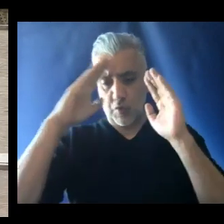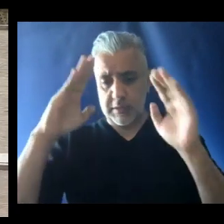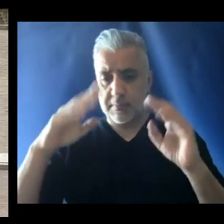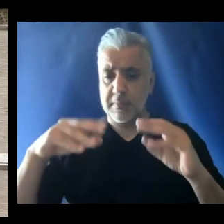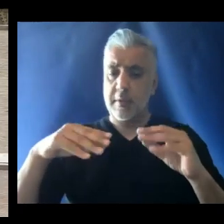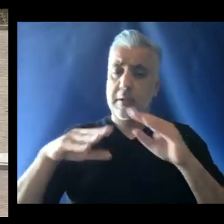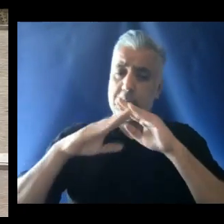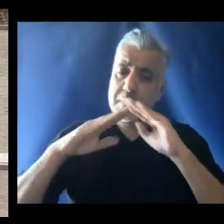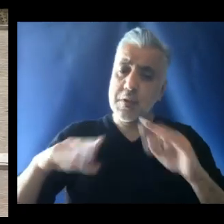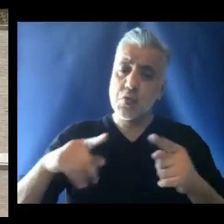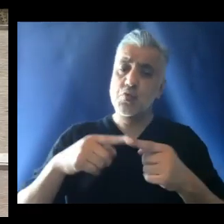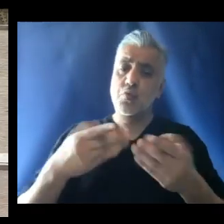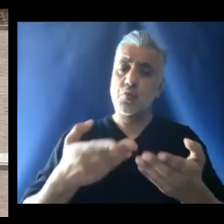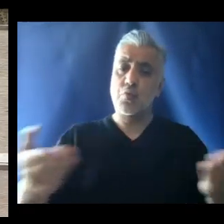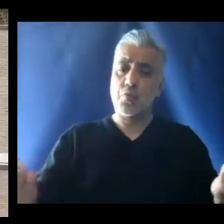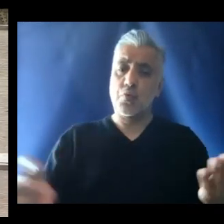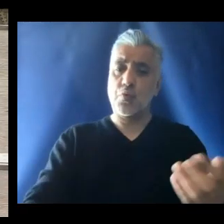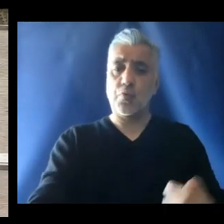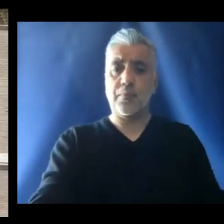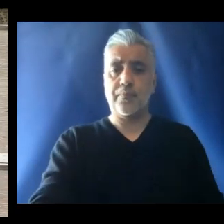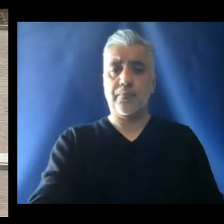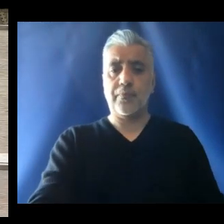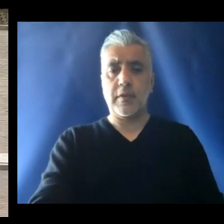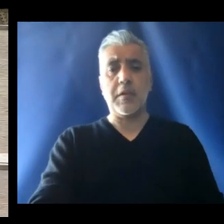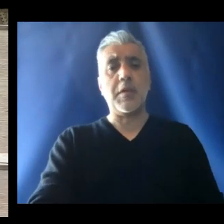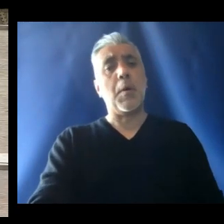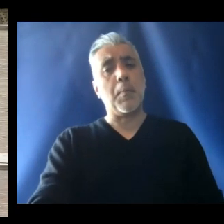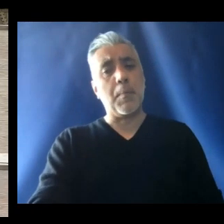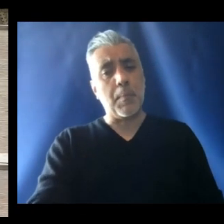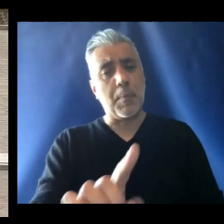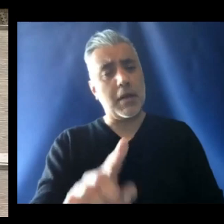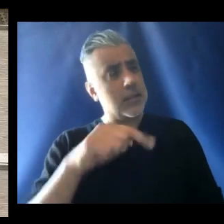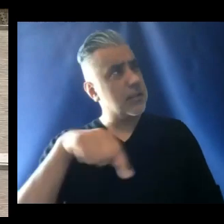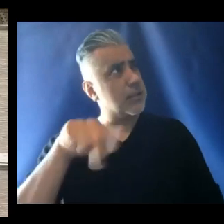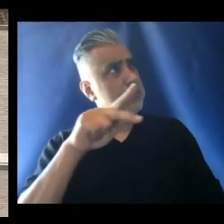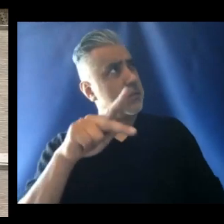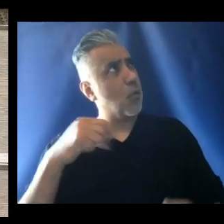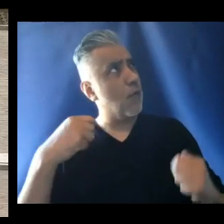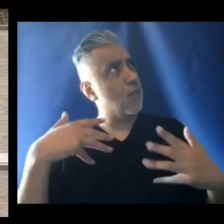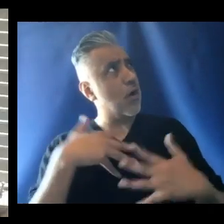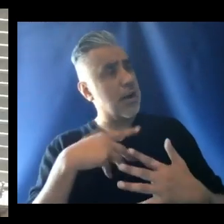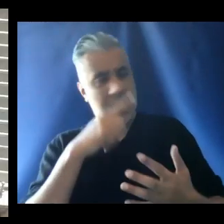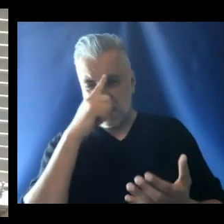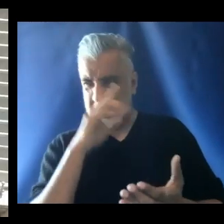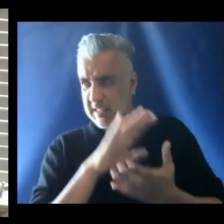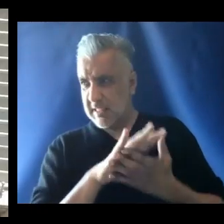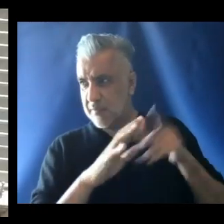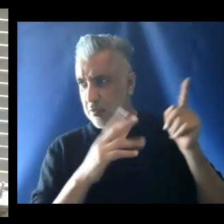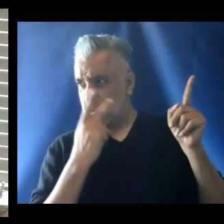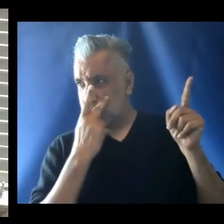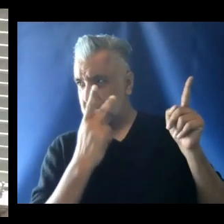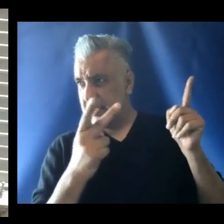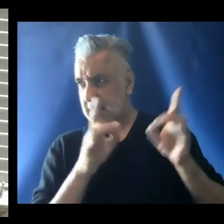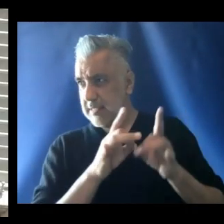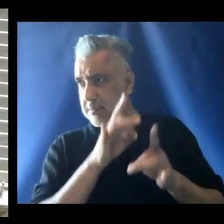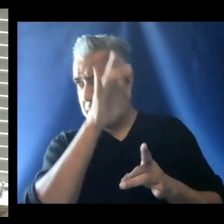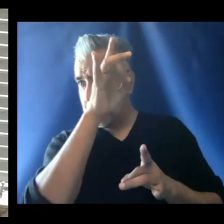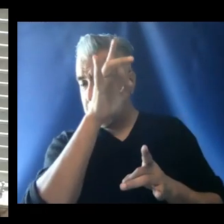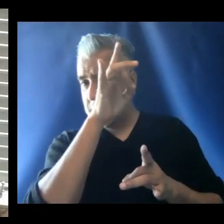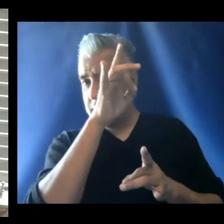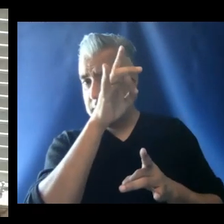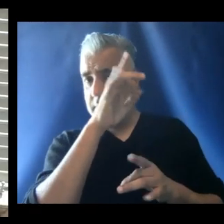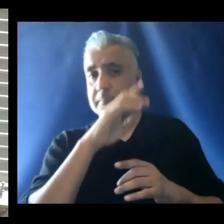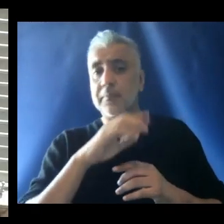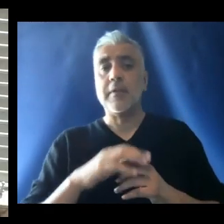and to you. But they are frightened and believe they are seeing a spirit. That